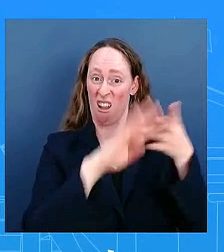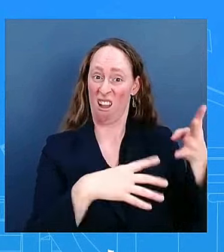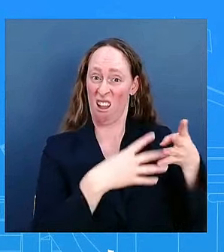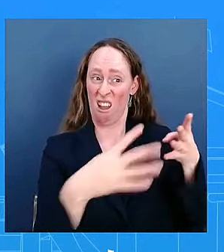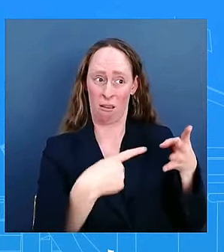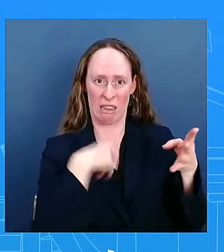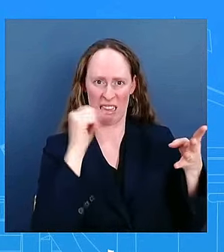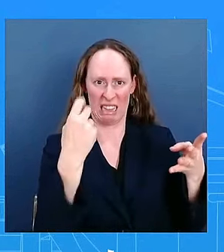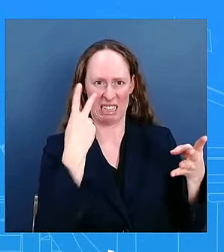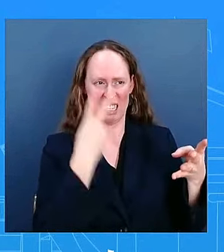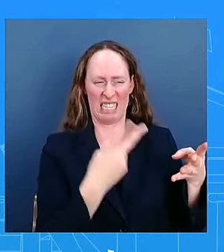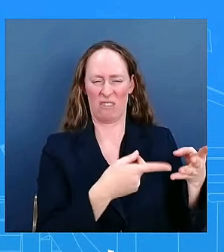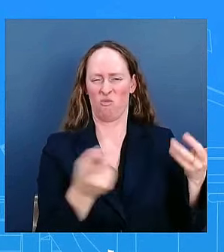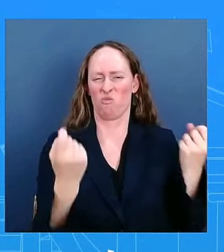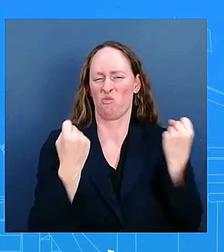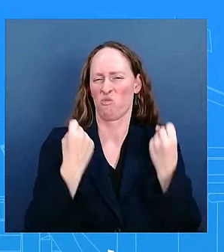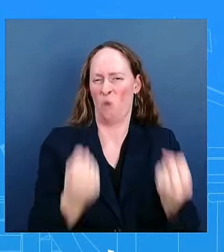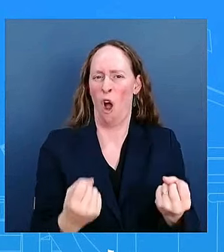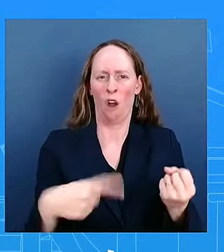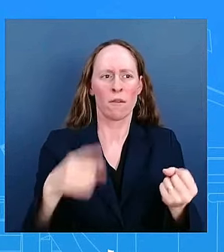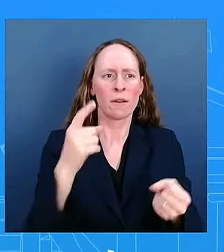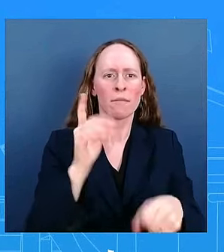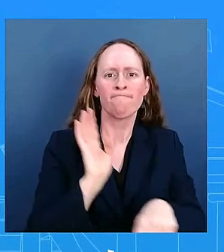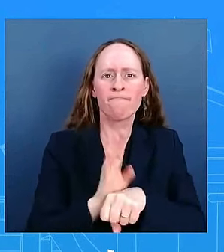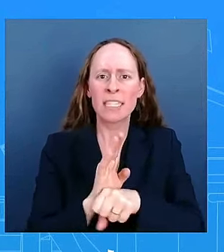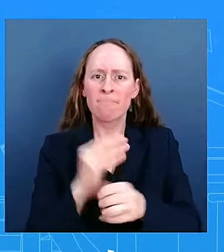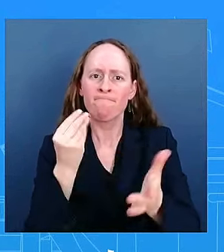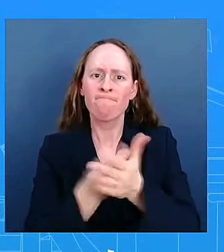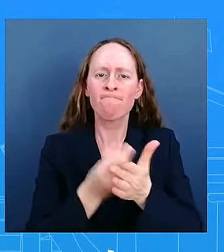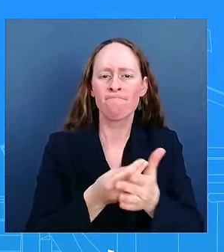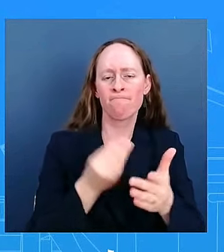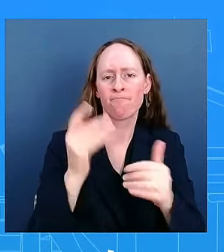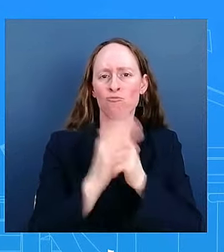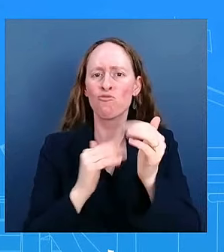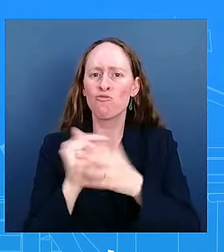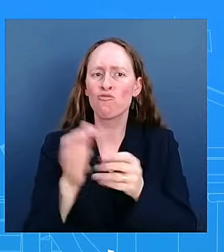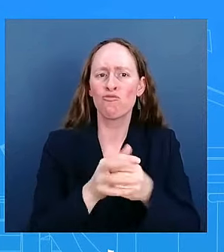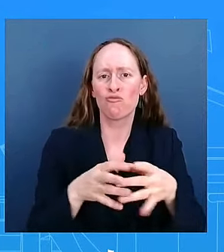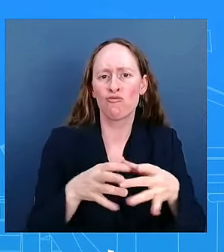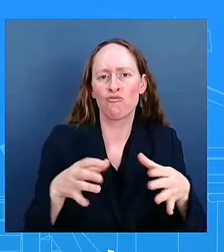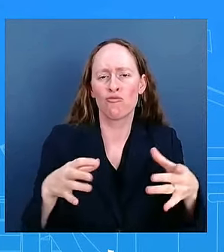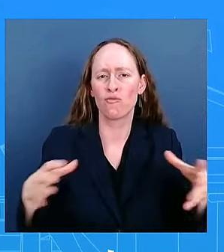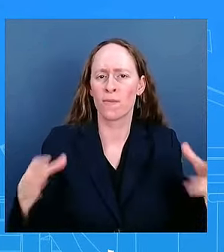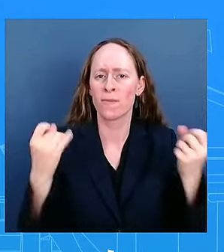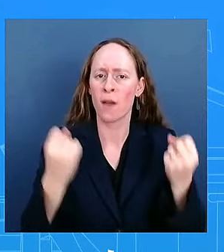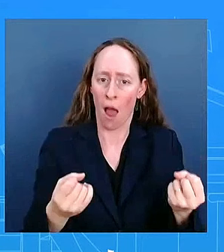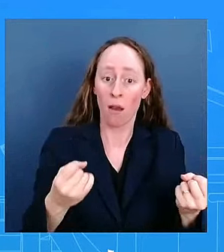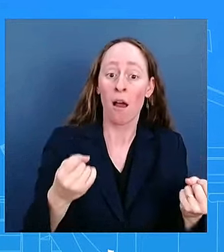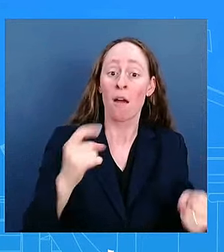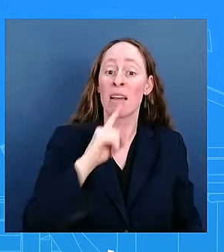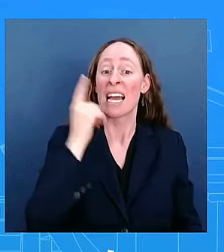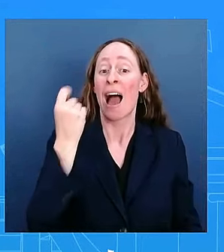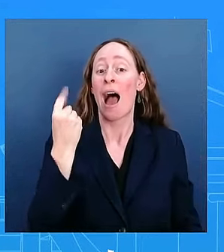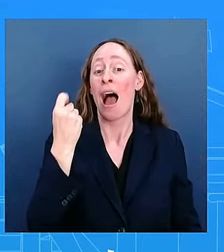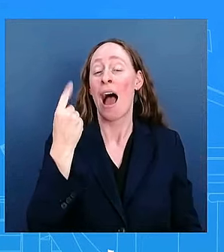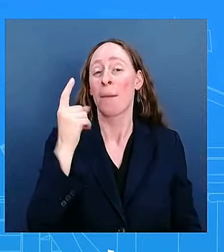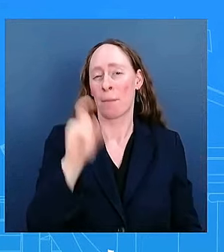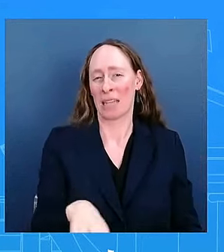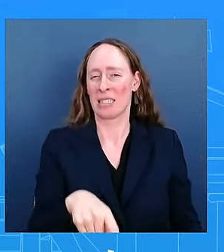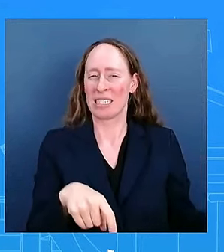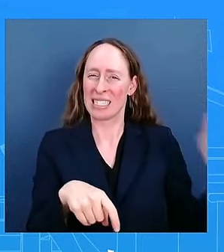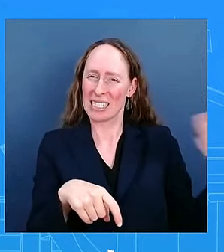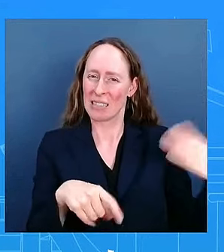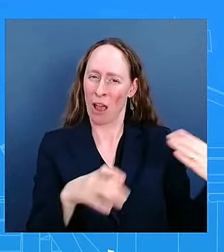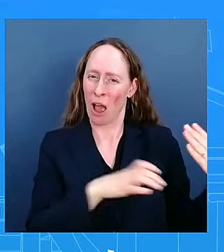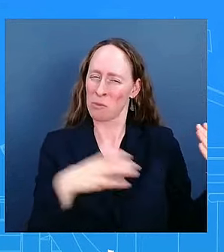upon we must especially maintain this progress against efforts by congressional republicans to drive inflation up with a large